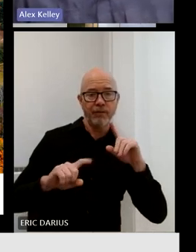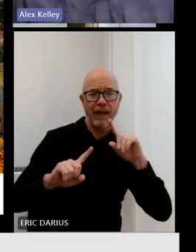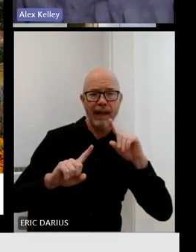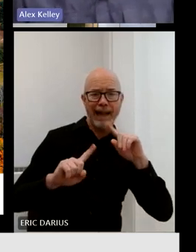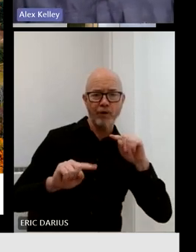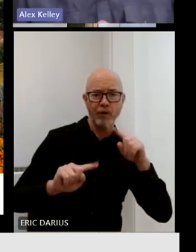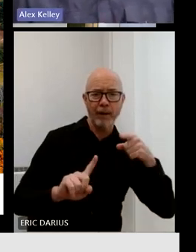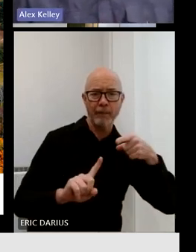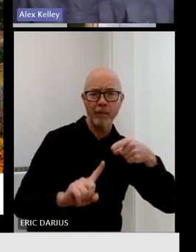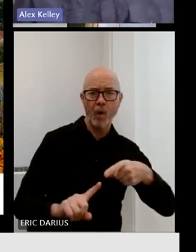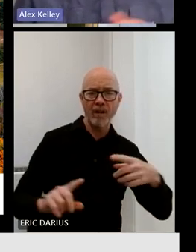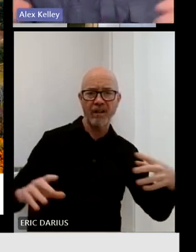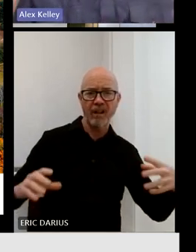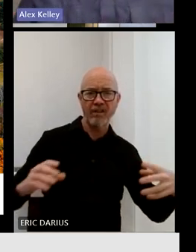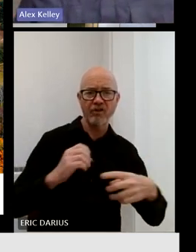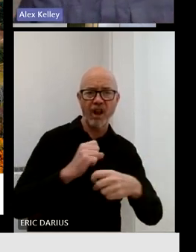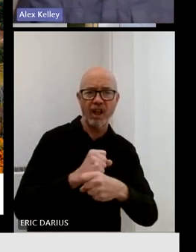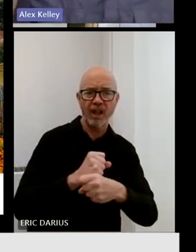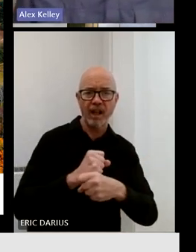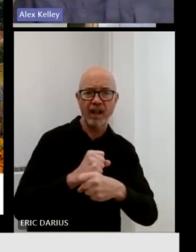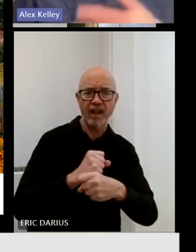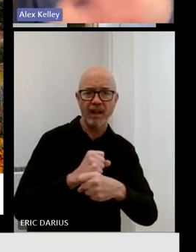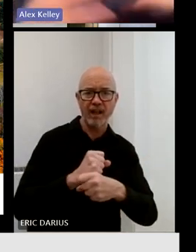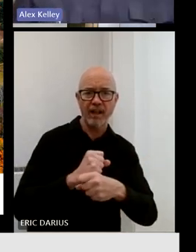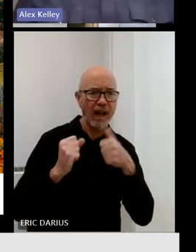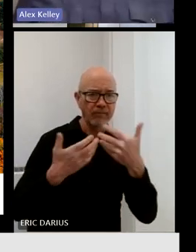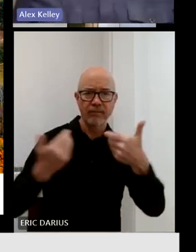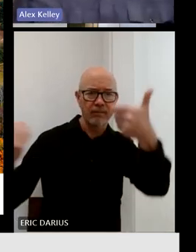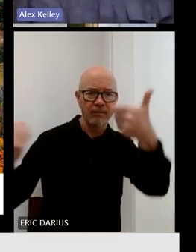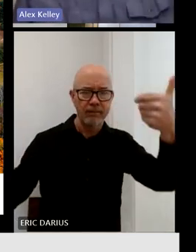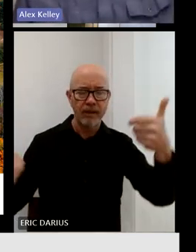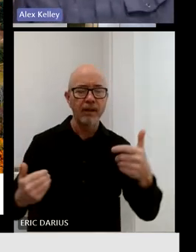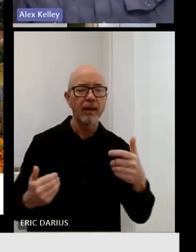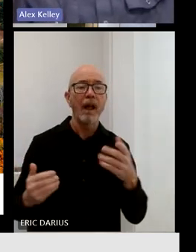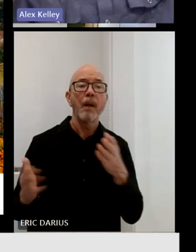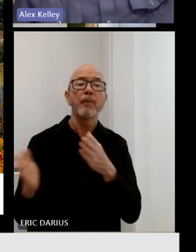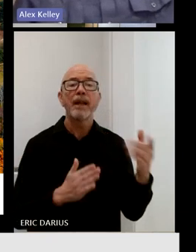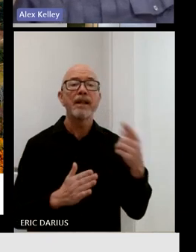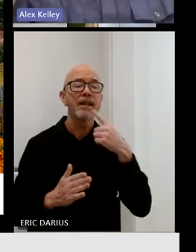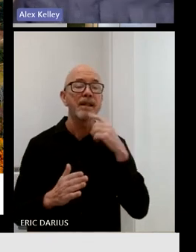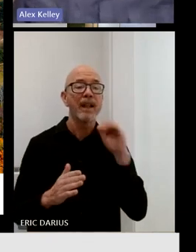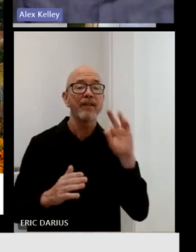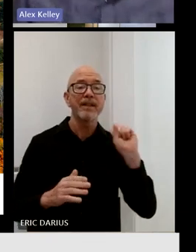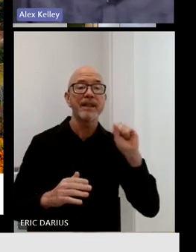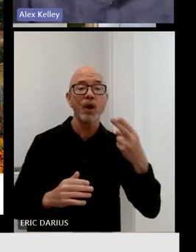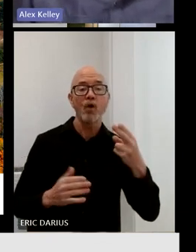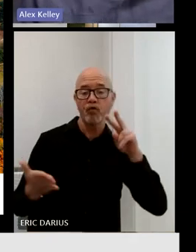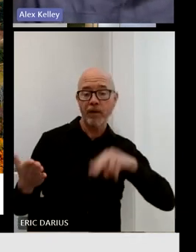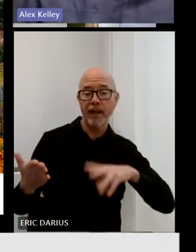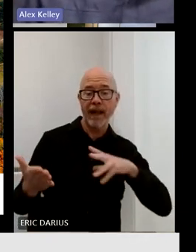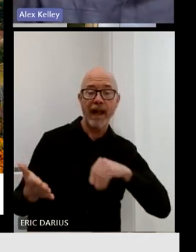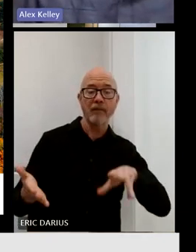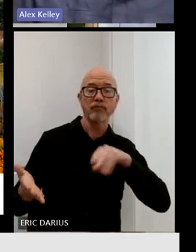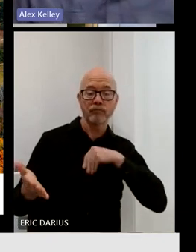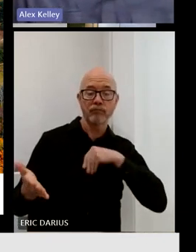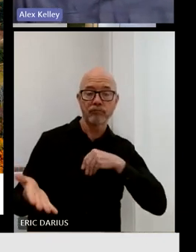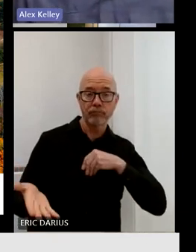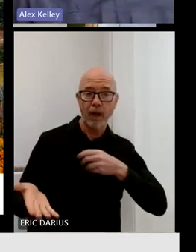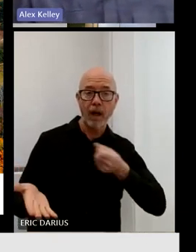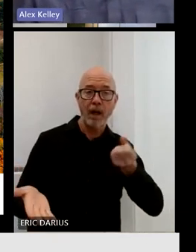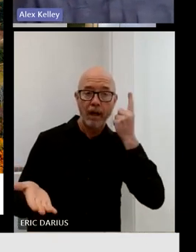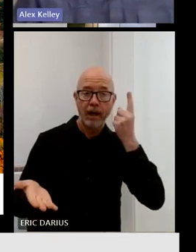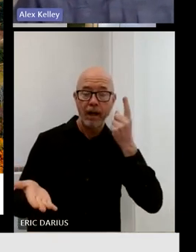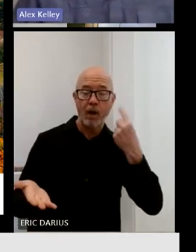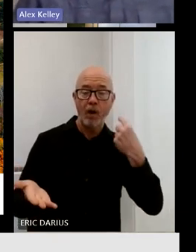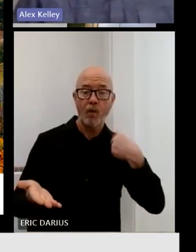And so I think that the plan says that if, as all the stakeholders read and absorb the analysis we provided in the plan, if this still